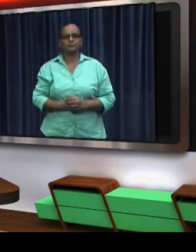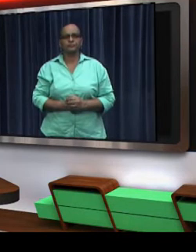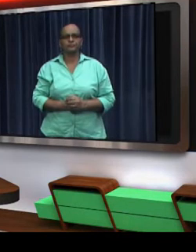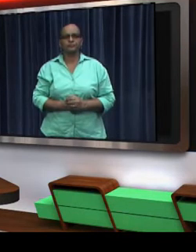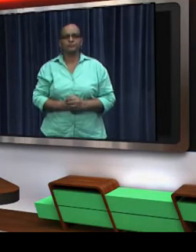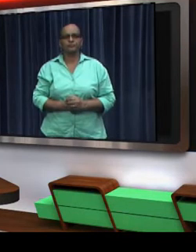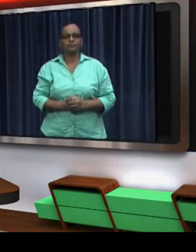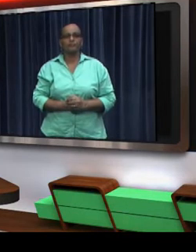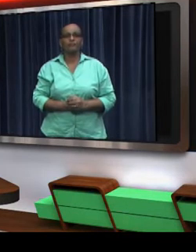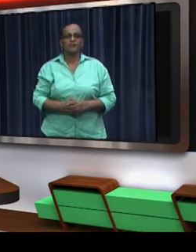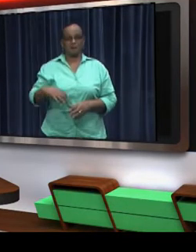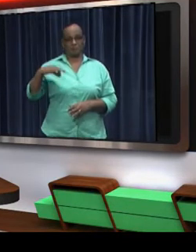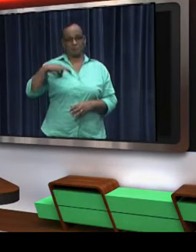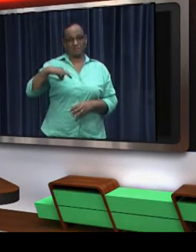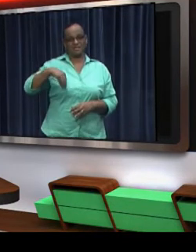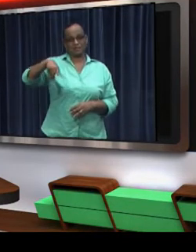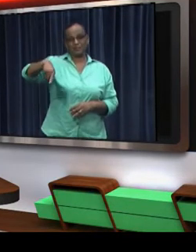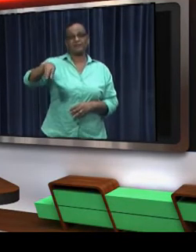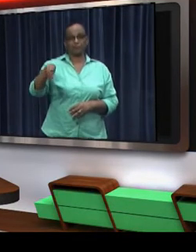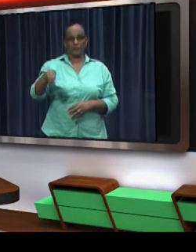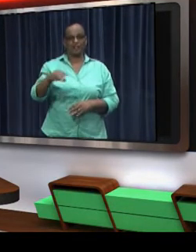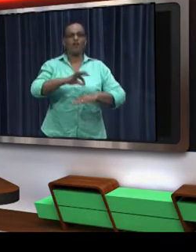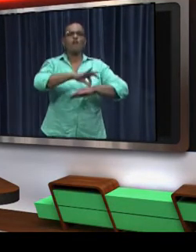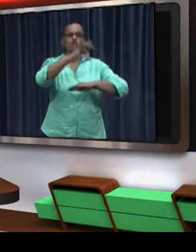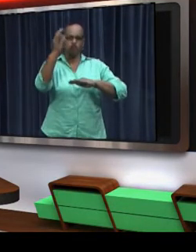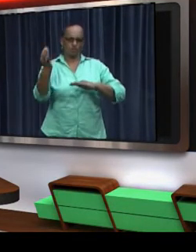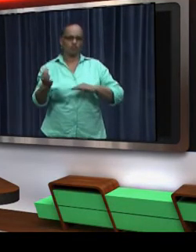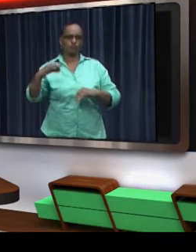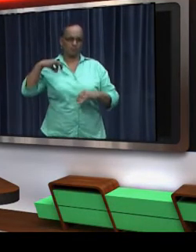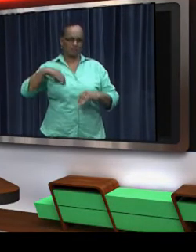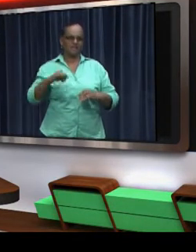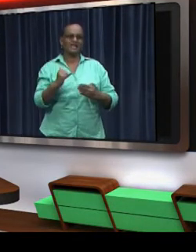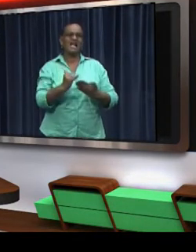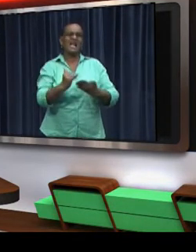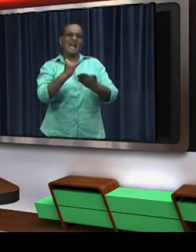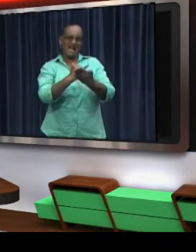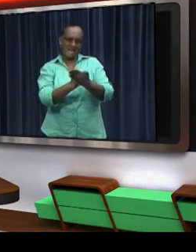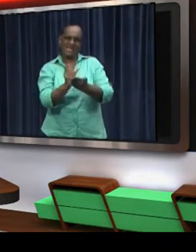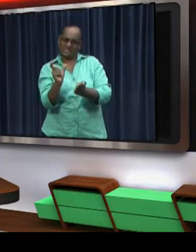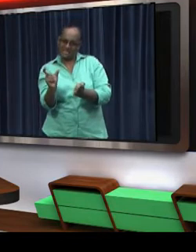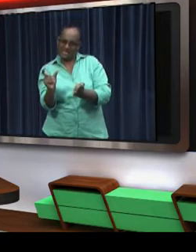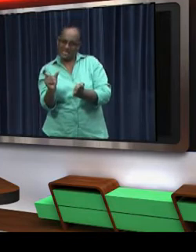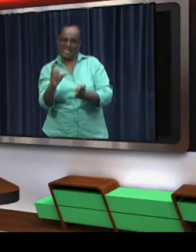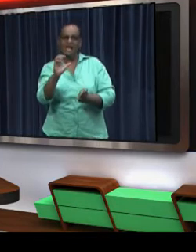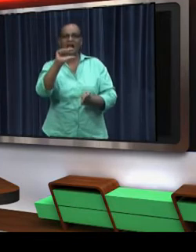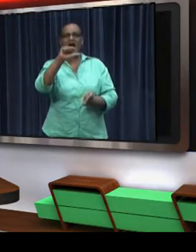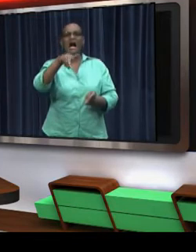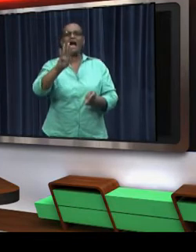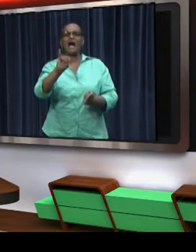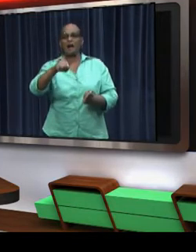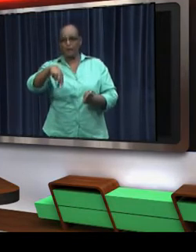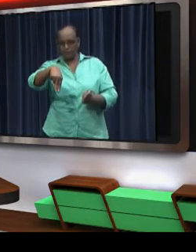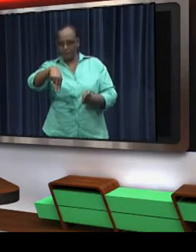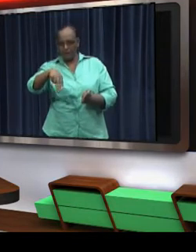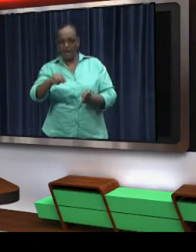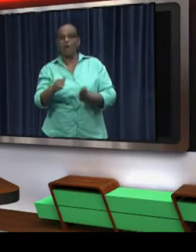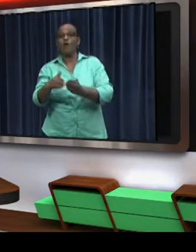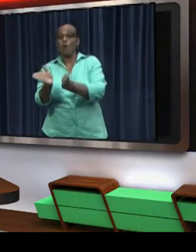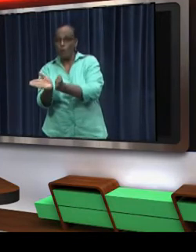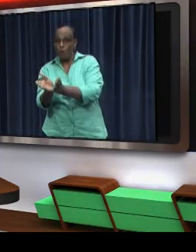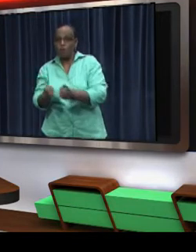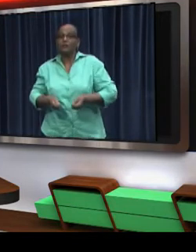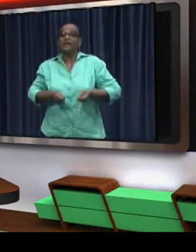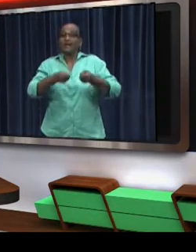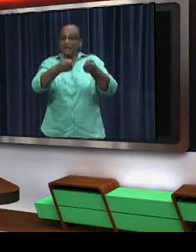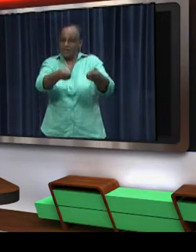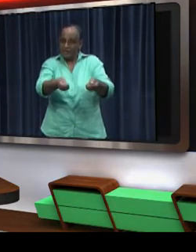Minister Patrick Pangle of Public Health officially opened the latest wing of the Albina Medical Centre